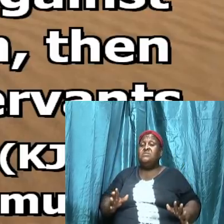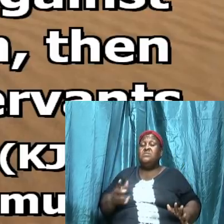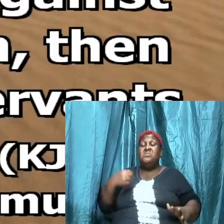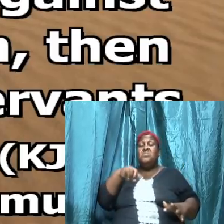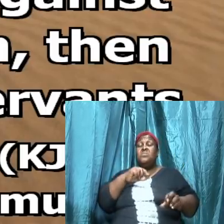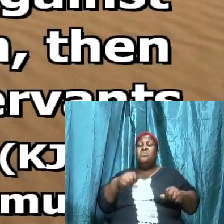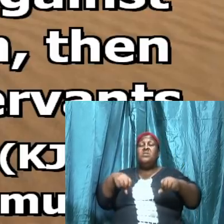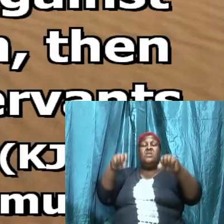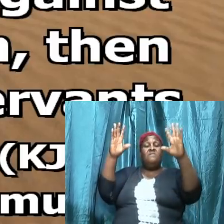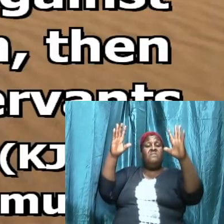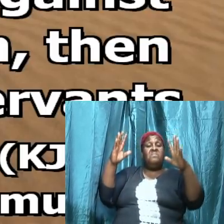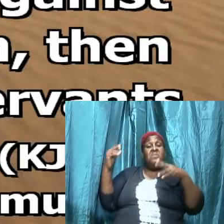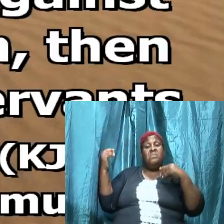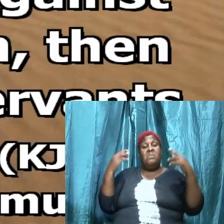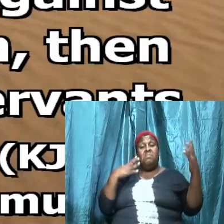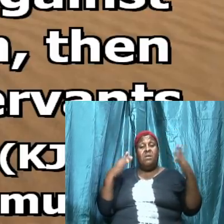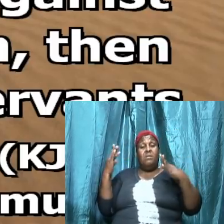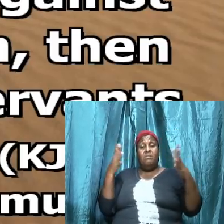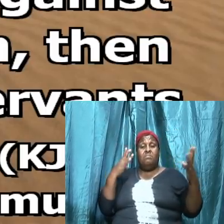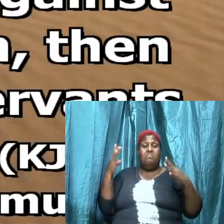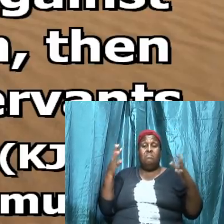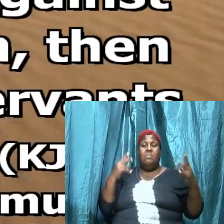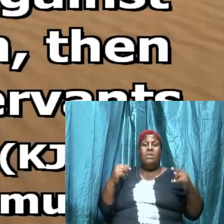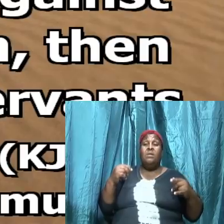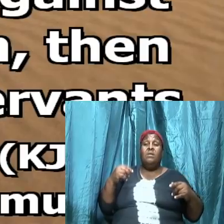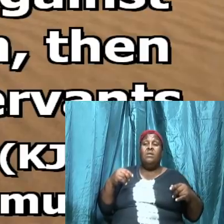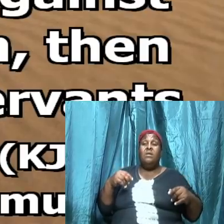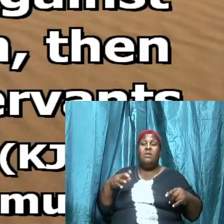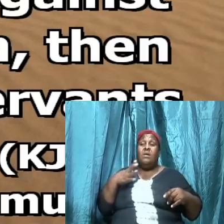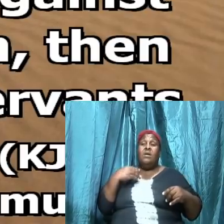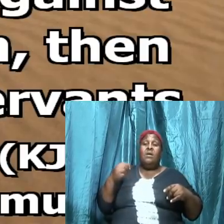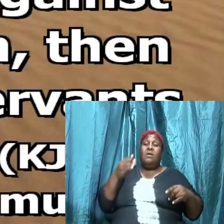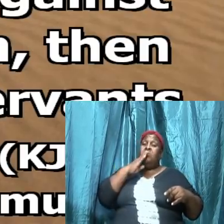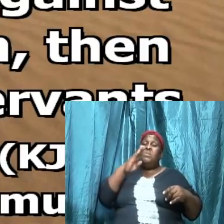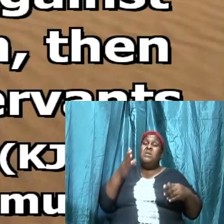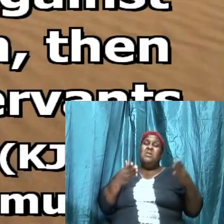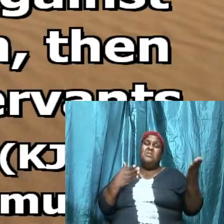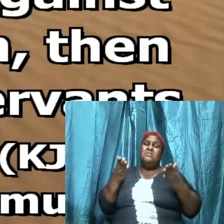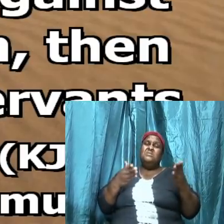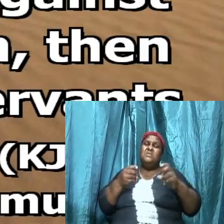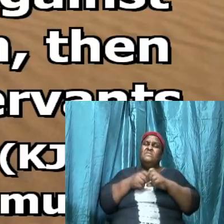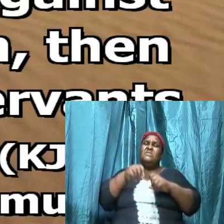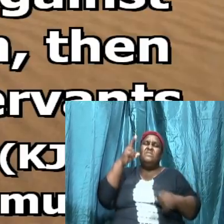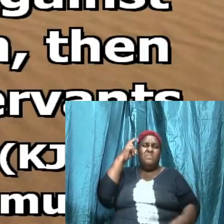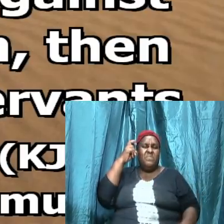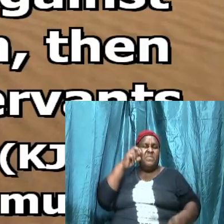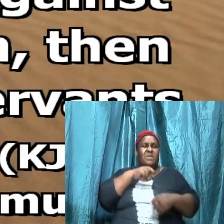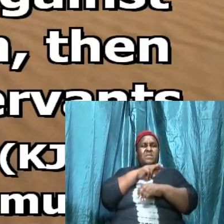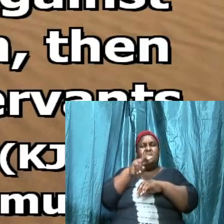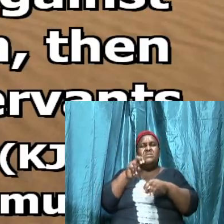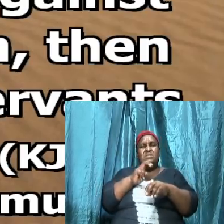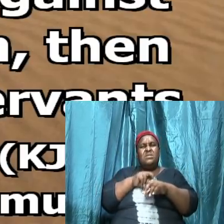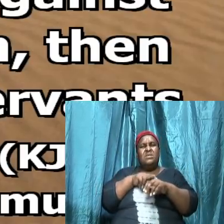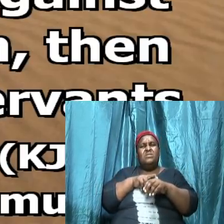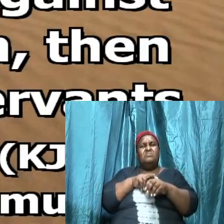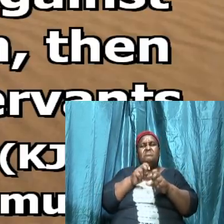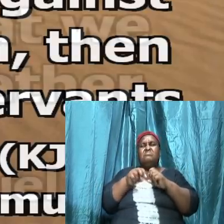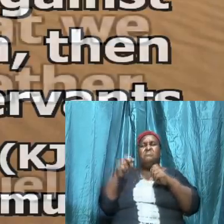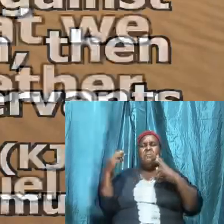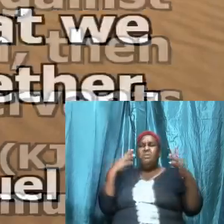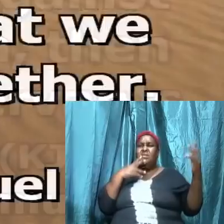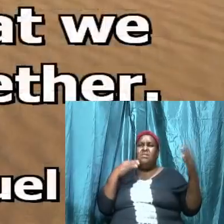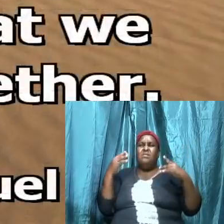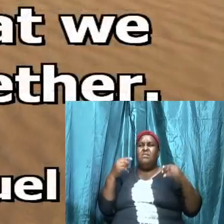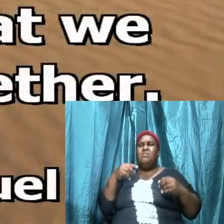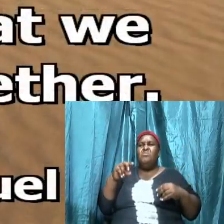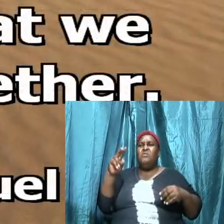up the battle and have therefore become servants to the adversary that's the nature of the battle but